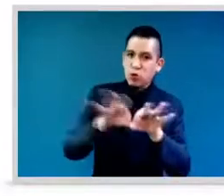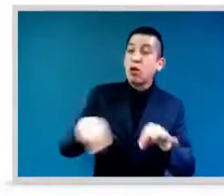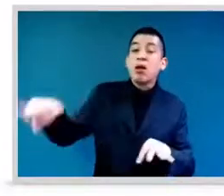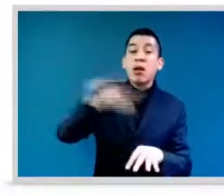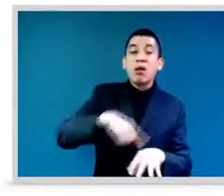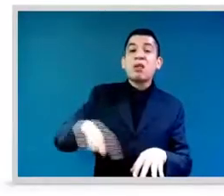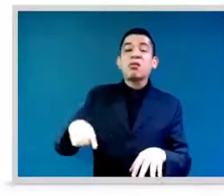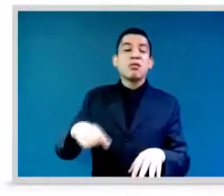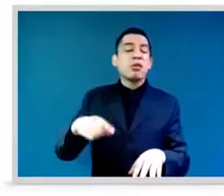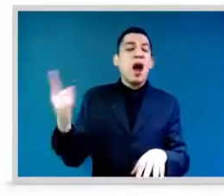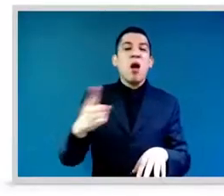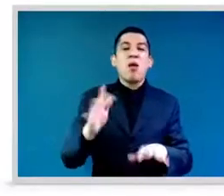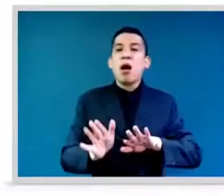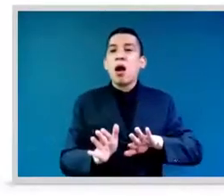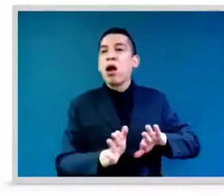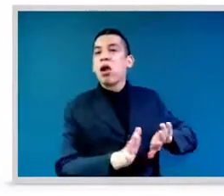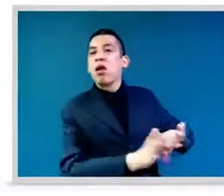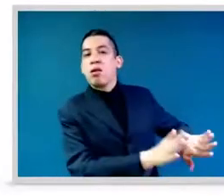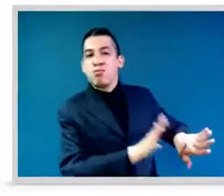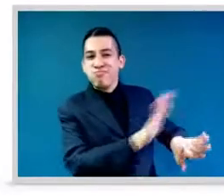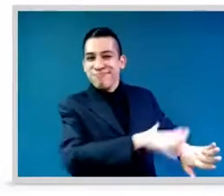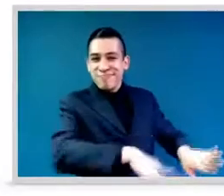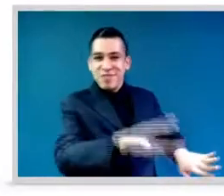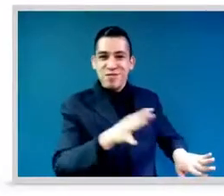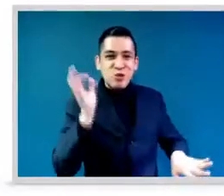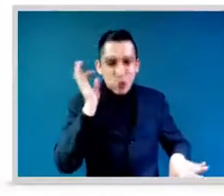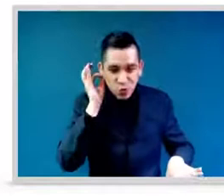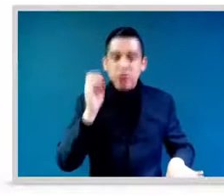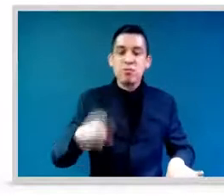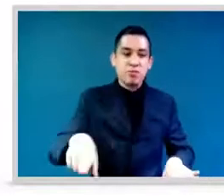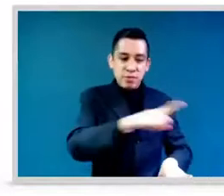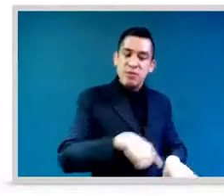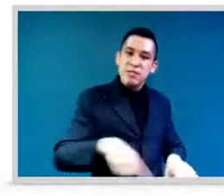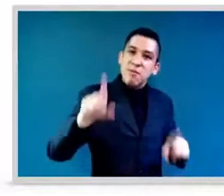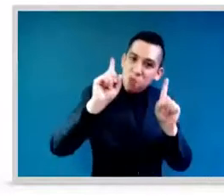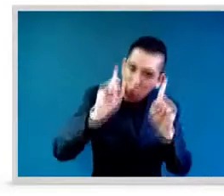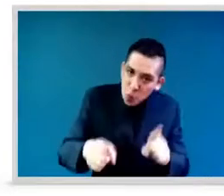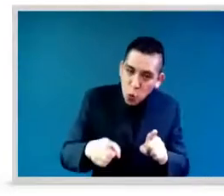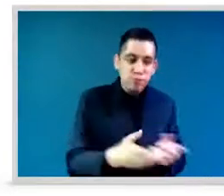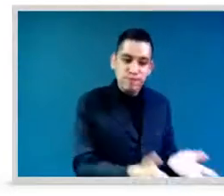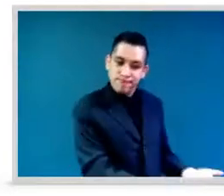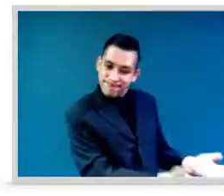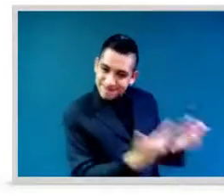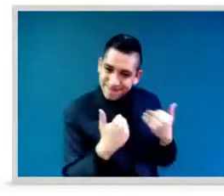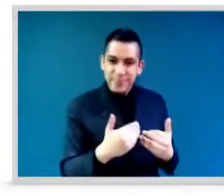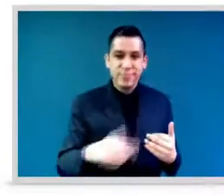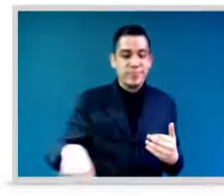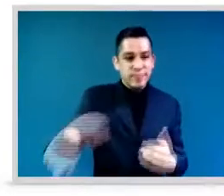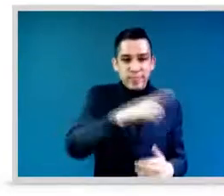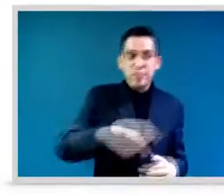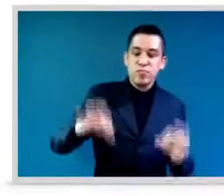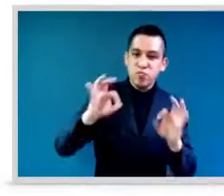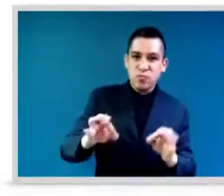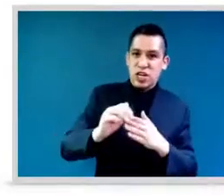space and have leadership roles at higher level. I was at a webinar a couple of weeks ago, and they were mentioning how